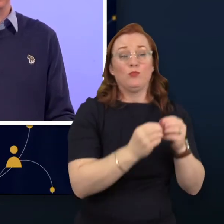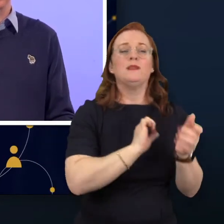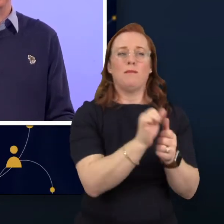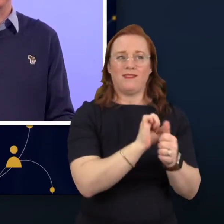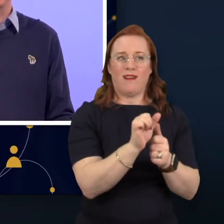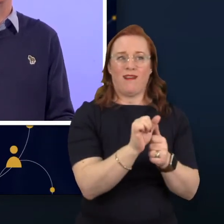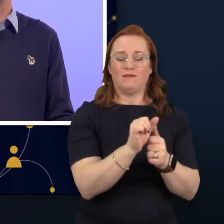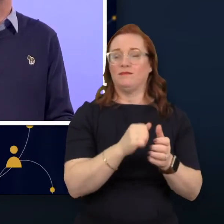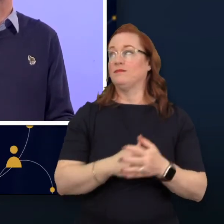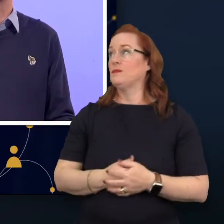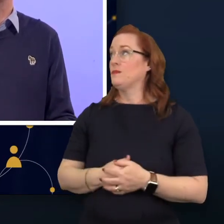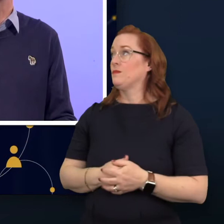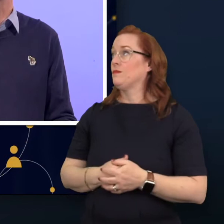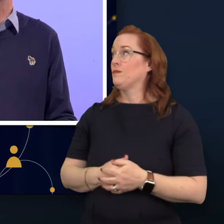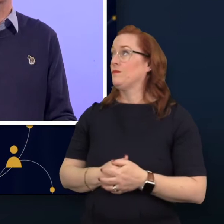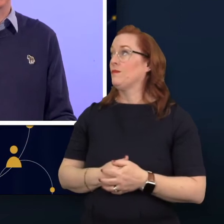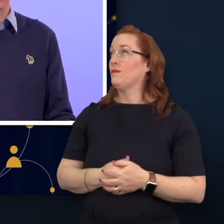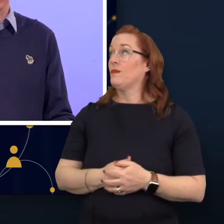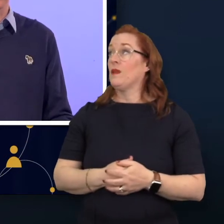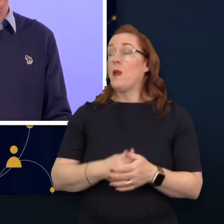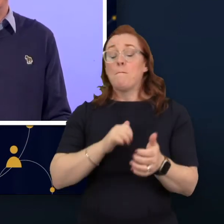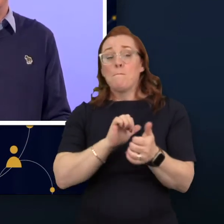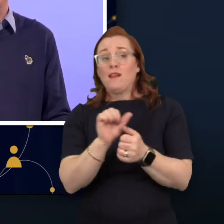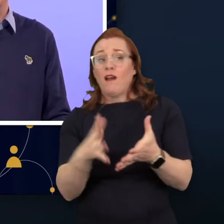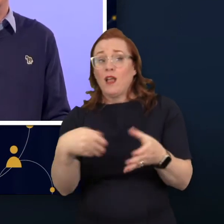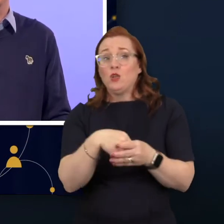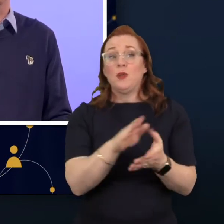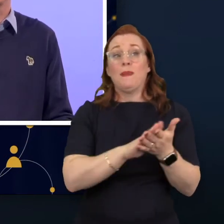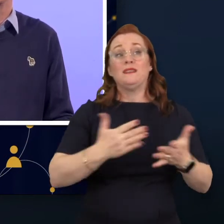greater inclusion leads to superior business outcomes.